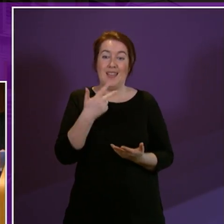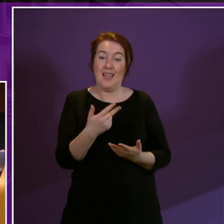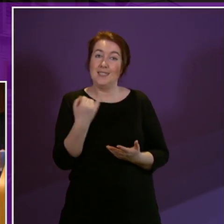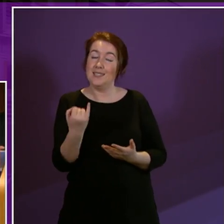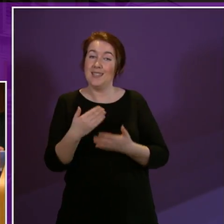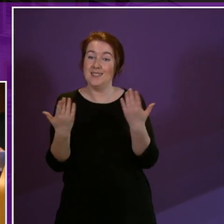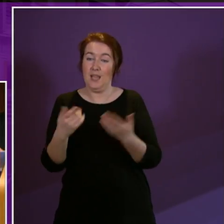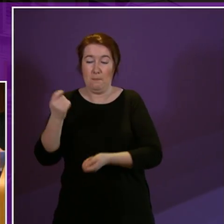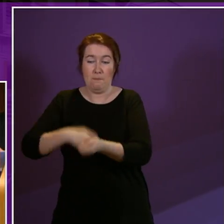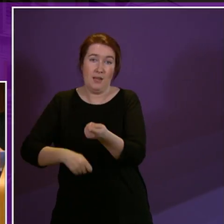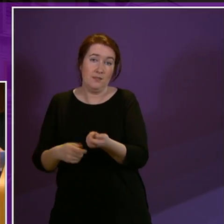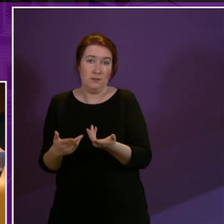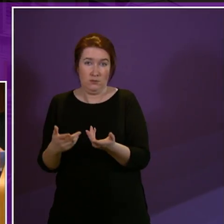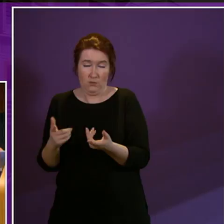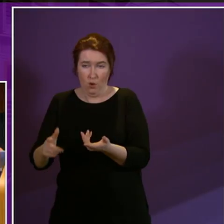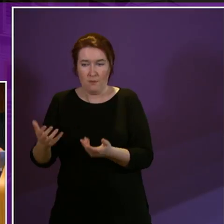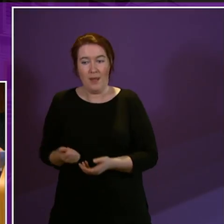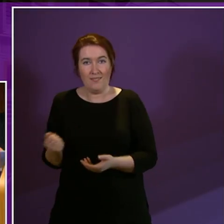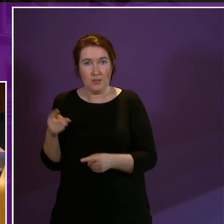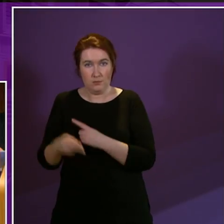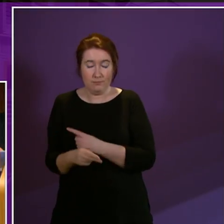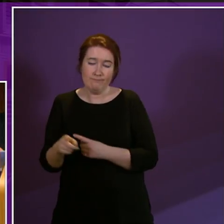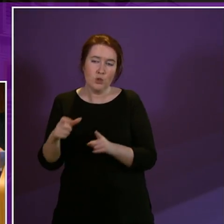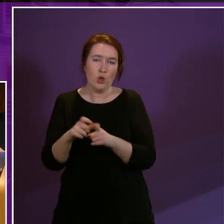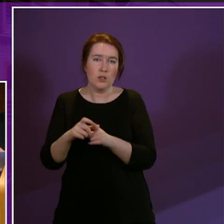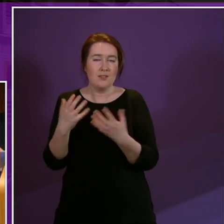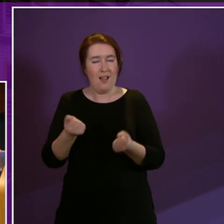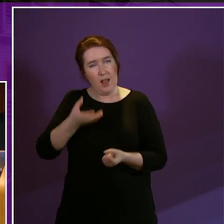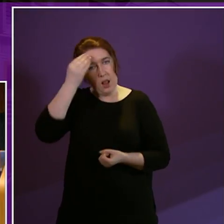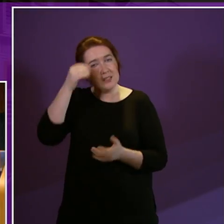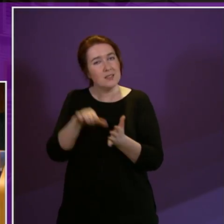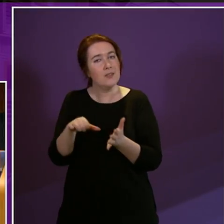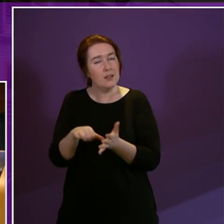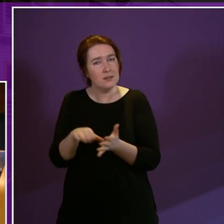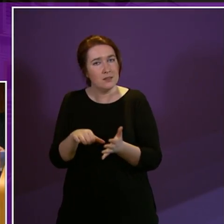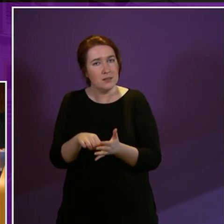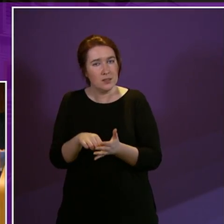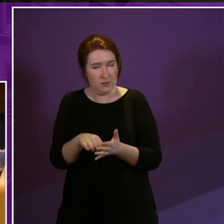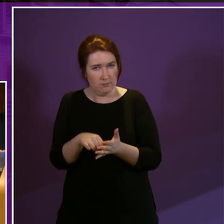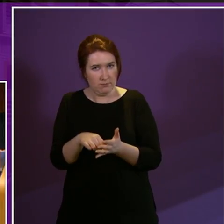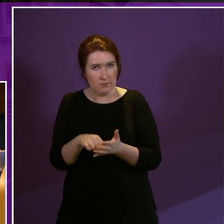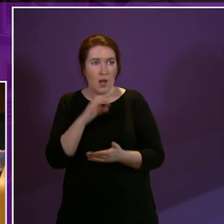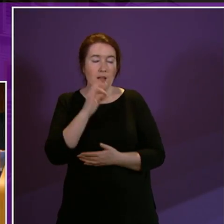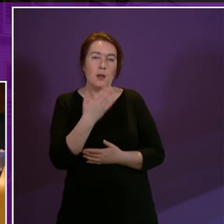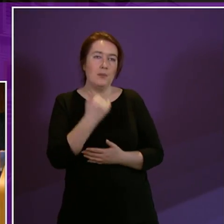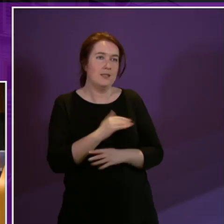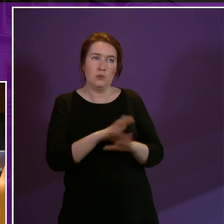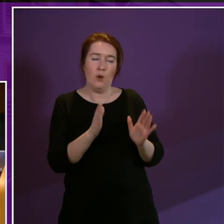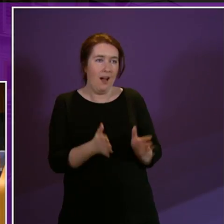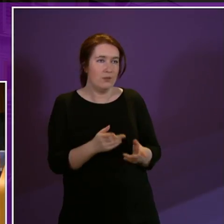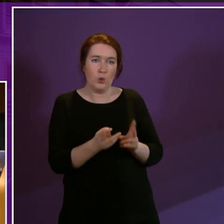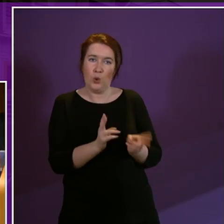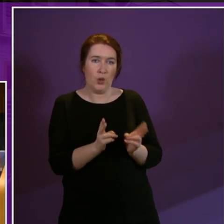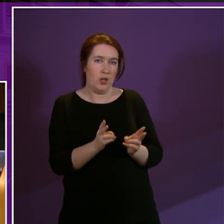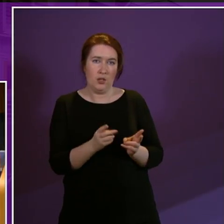benefit sanction Donald had learning difficulties he asked for a non-cooking parcel and